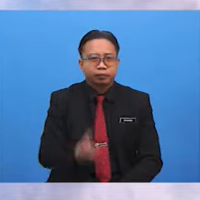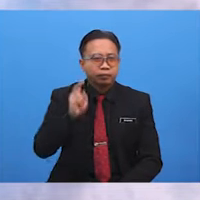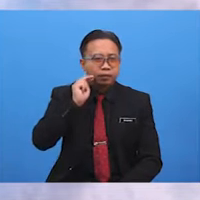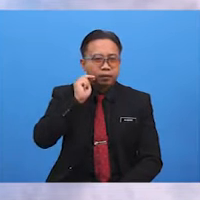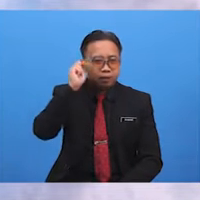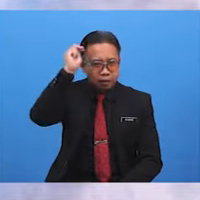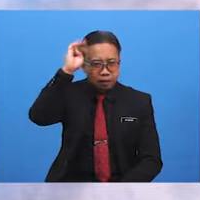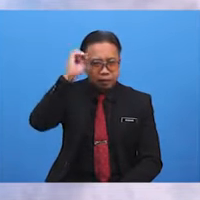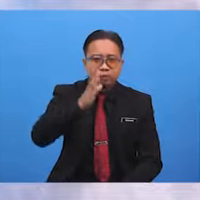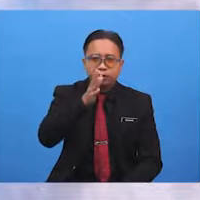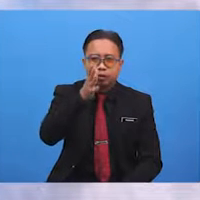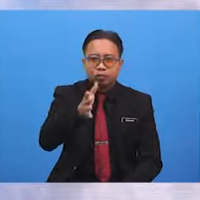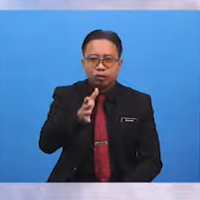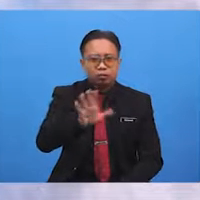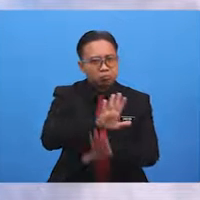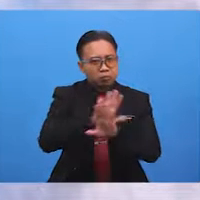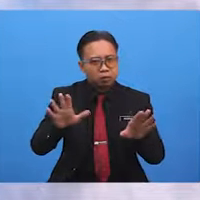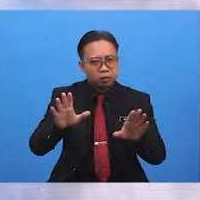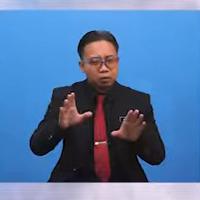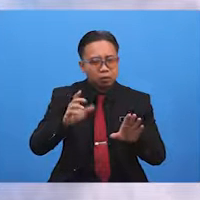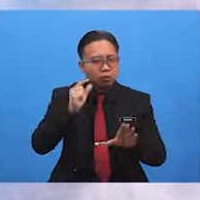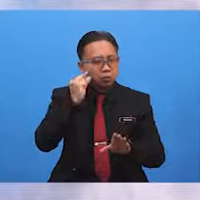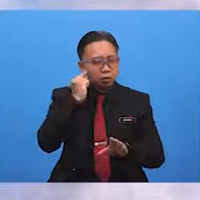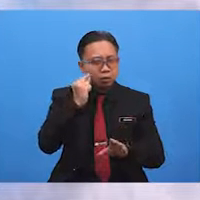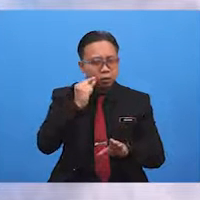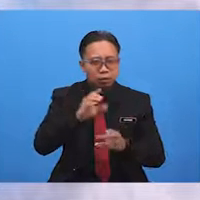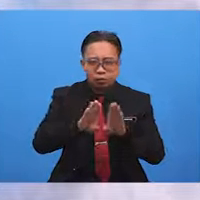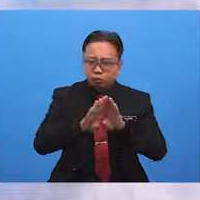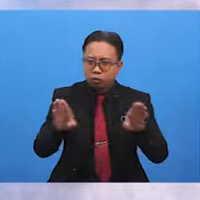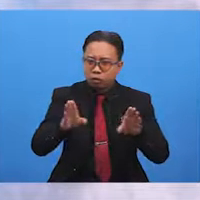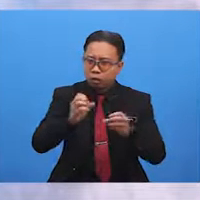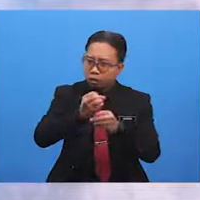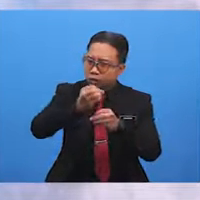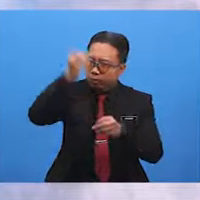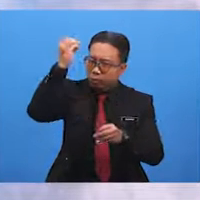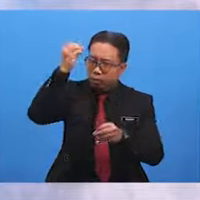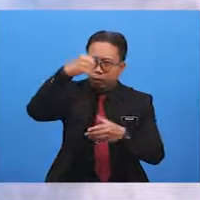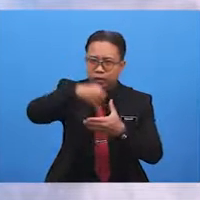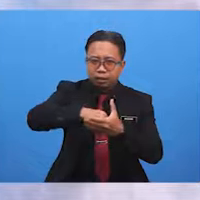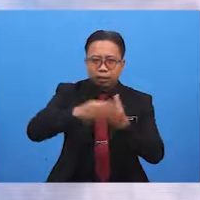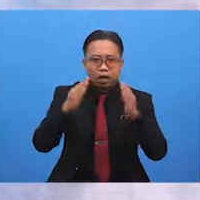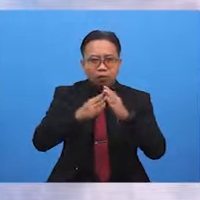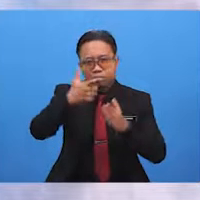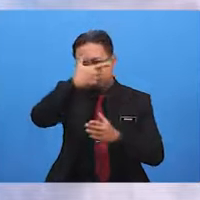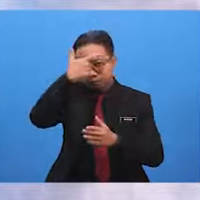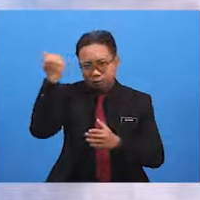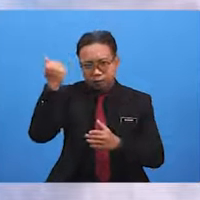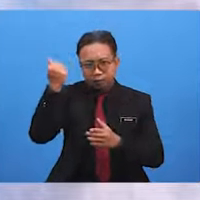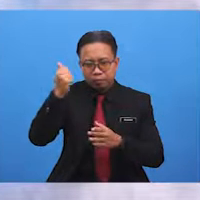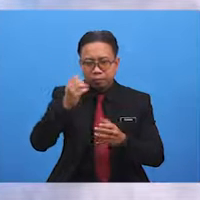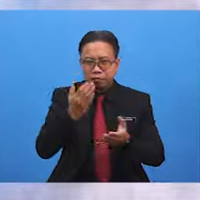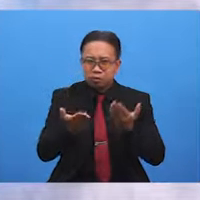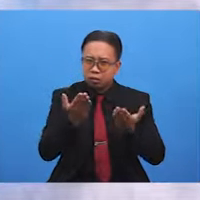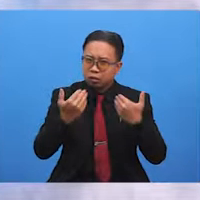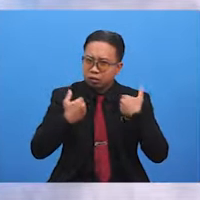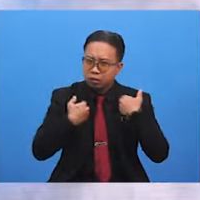grandmother forbade the girl from opening an umbrella in the house because there is a belief that it could bring